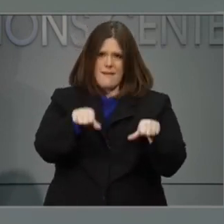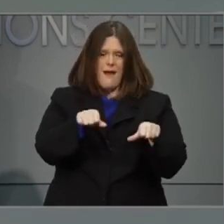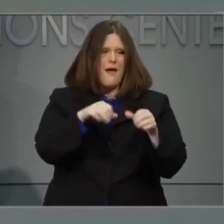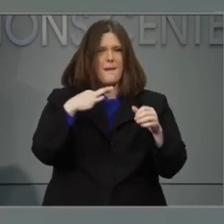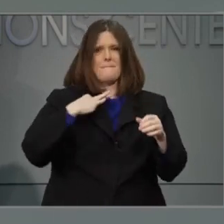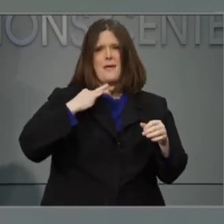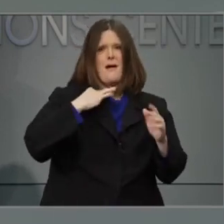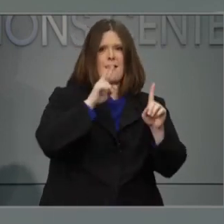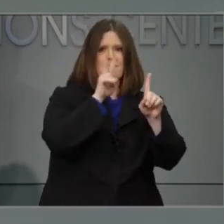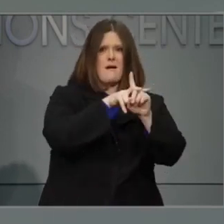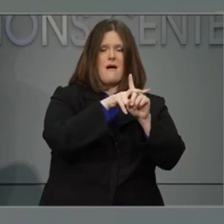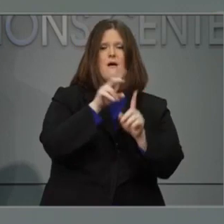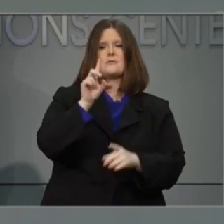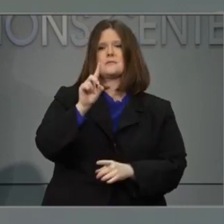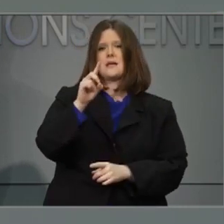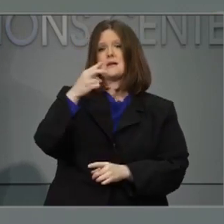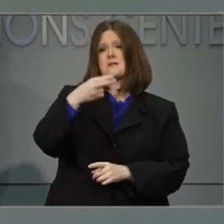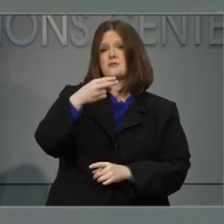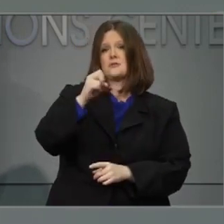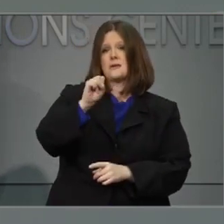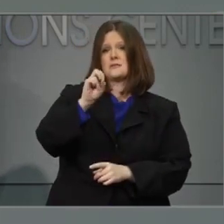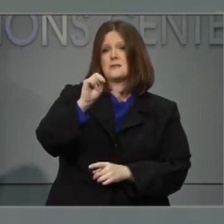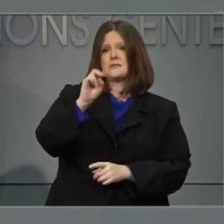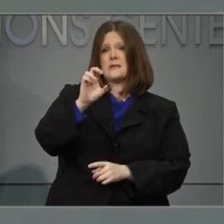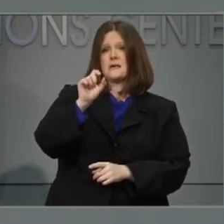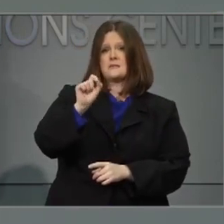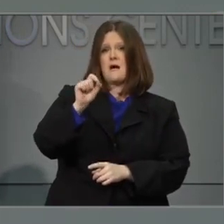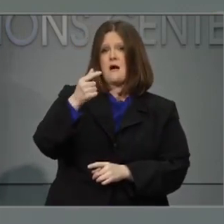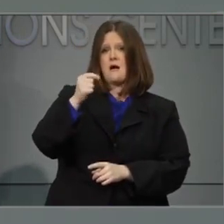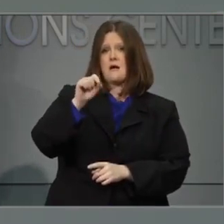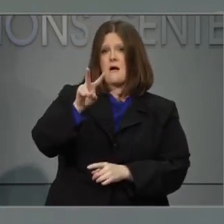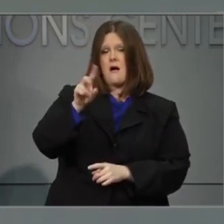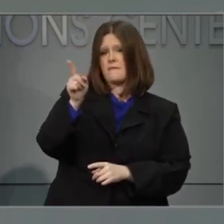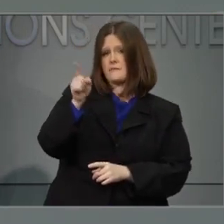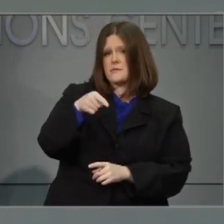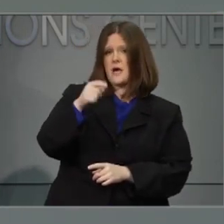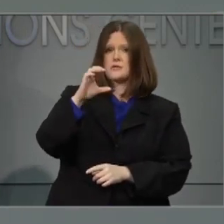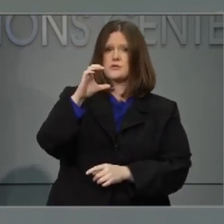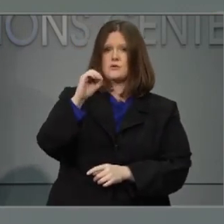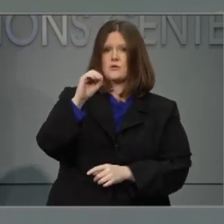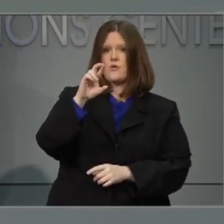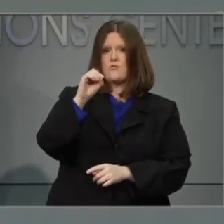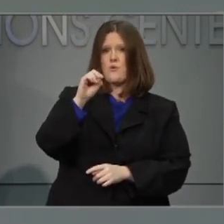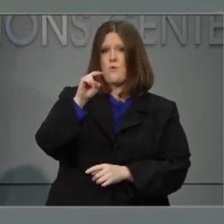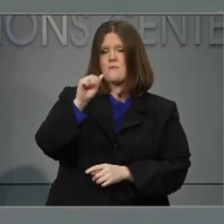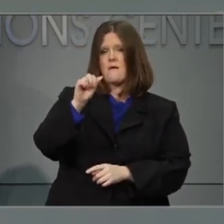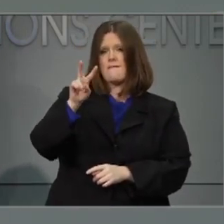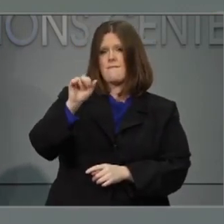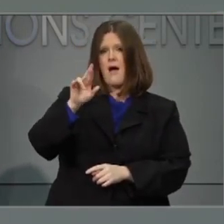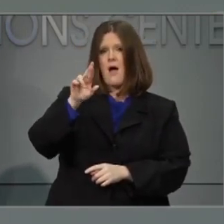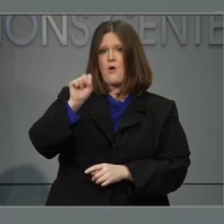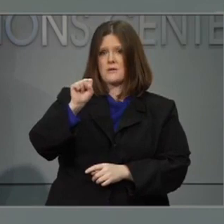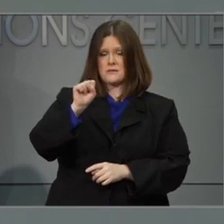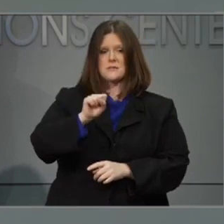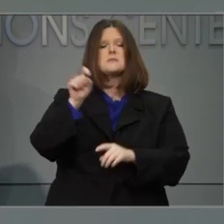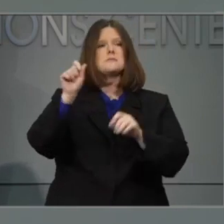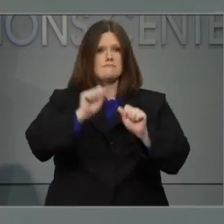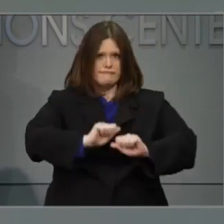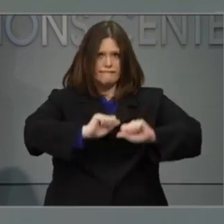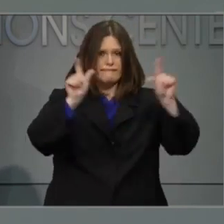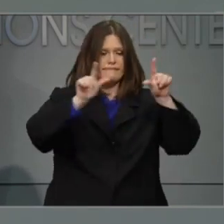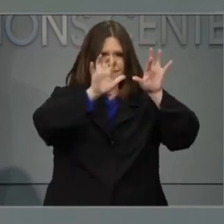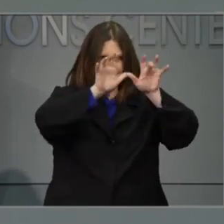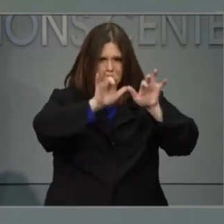our website, dhhsnc.gov slash coronavirus. They'll take that form and bring it to their